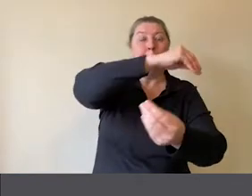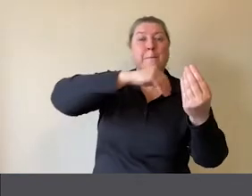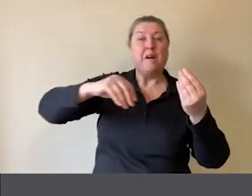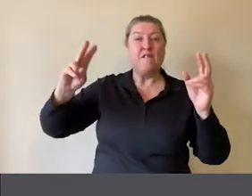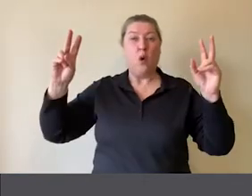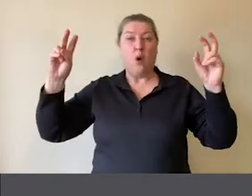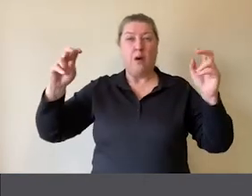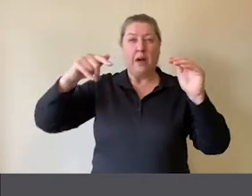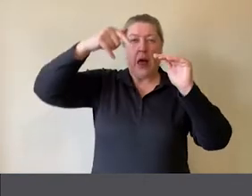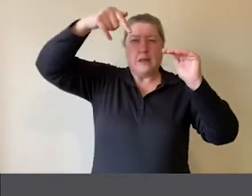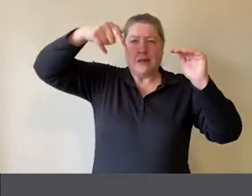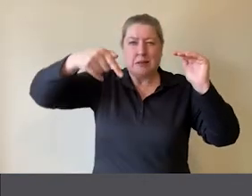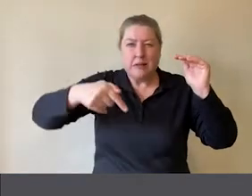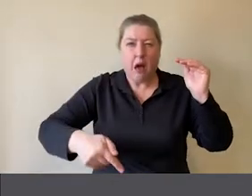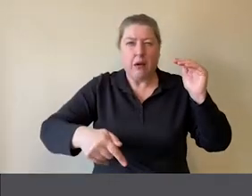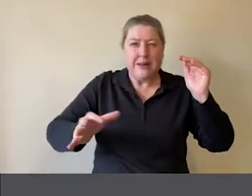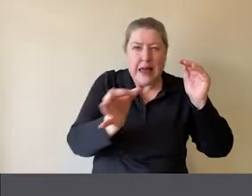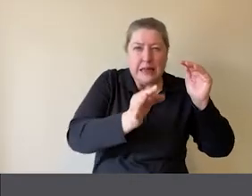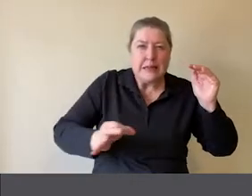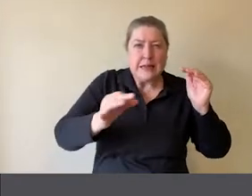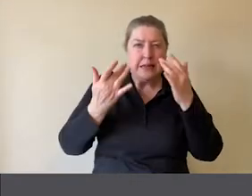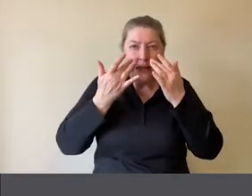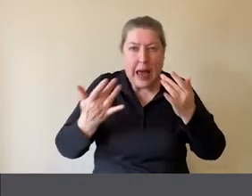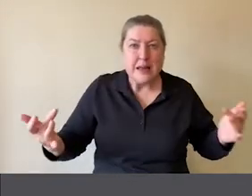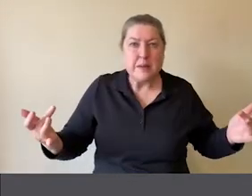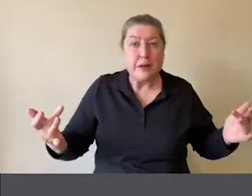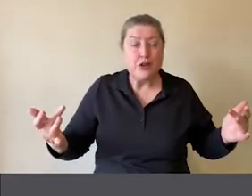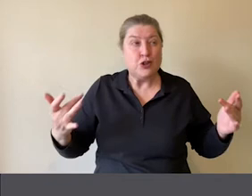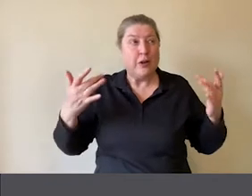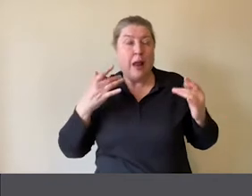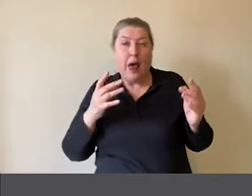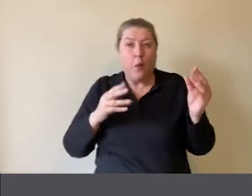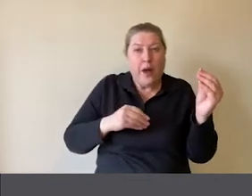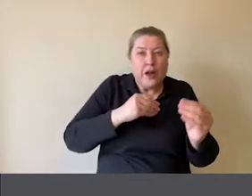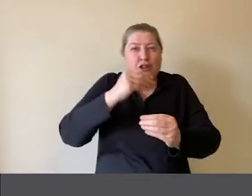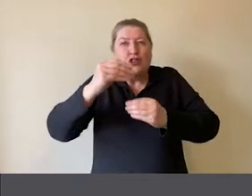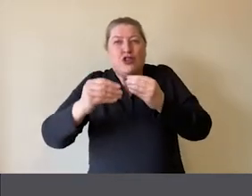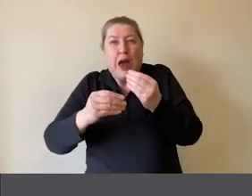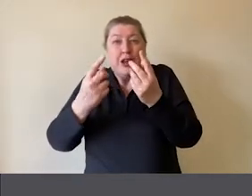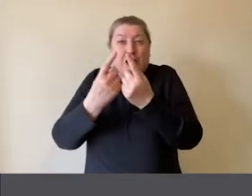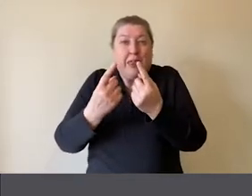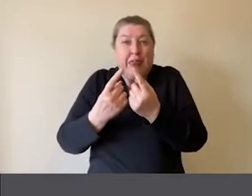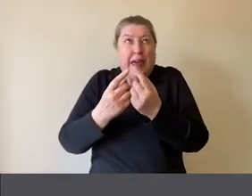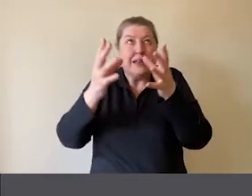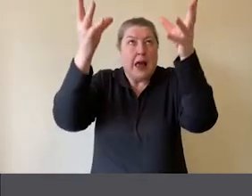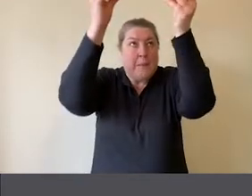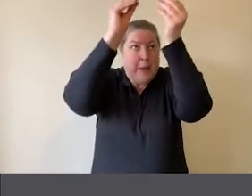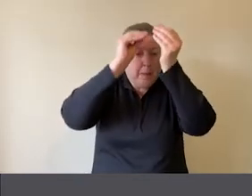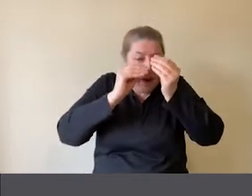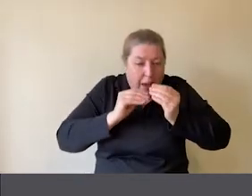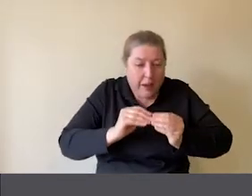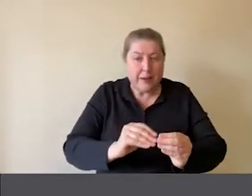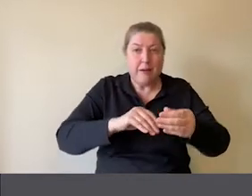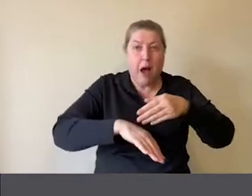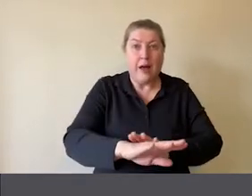is we're re-contextualising these objects by putting them back under the sea, wrapping them in